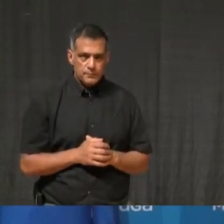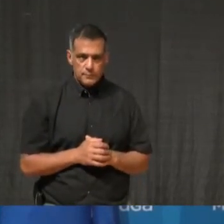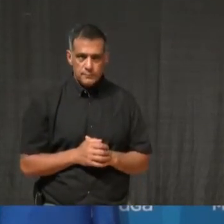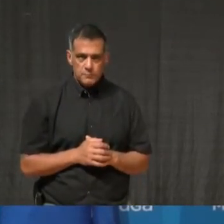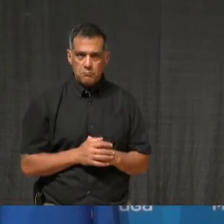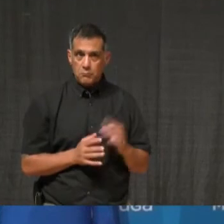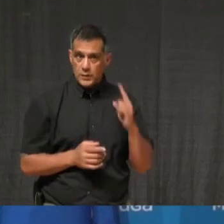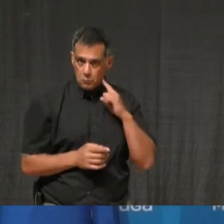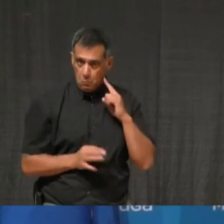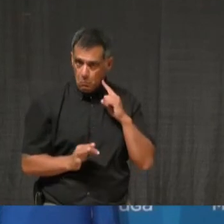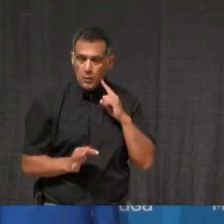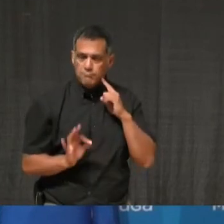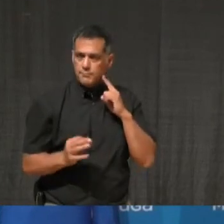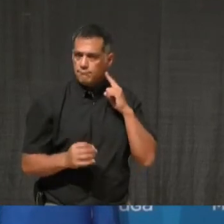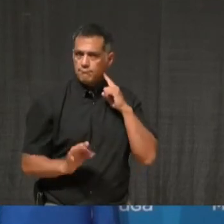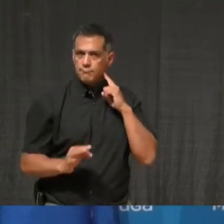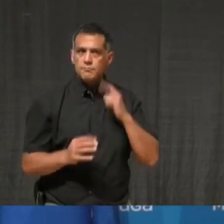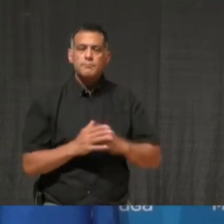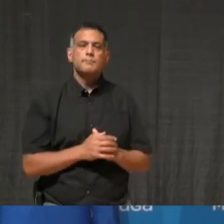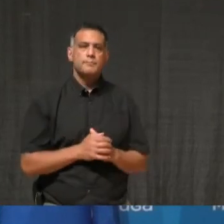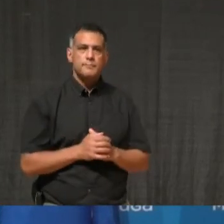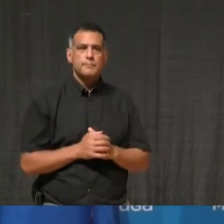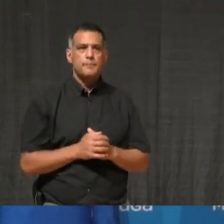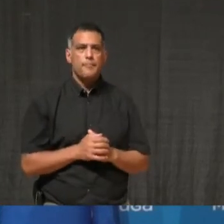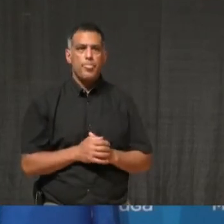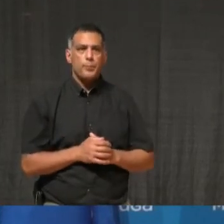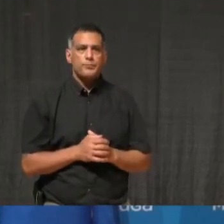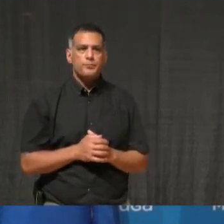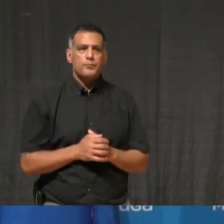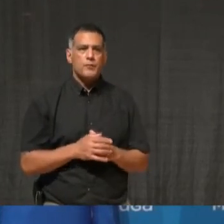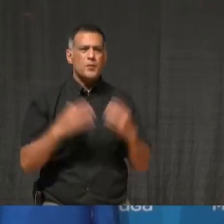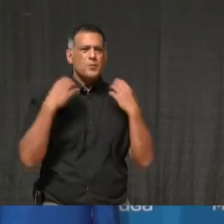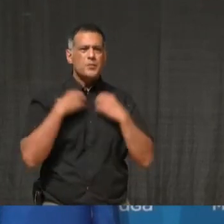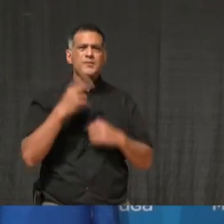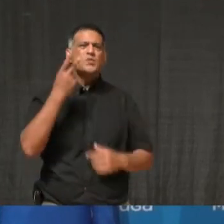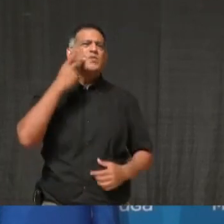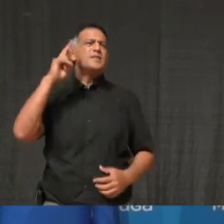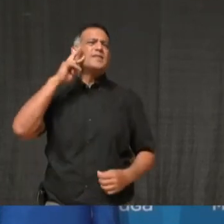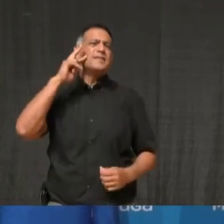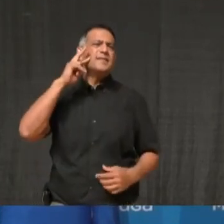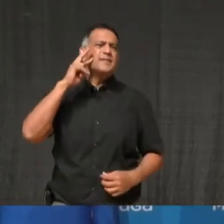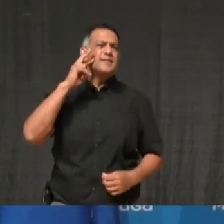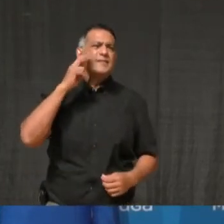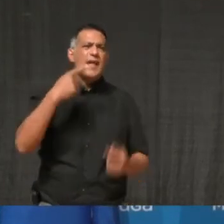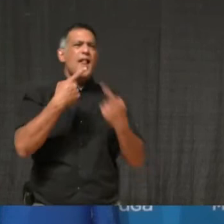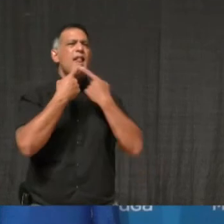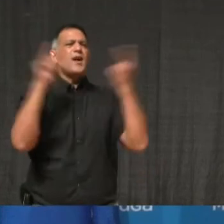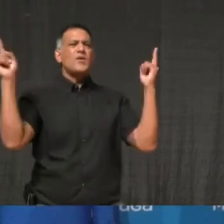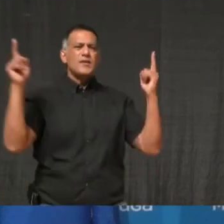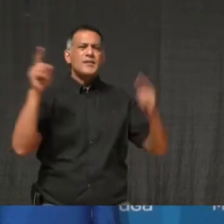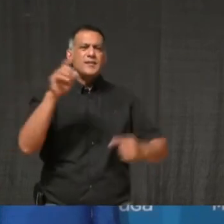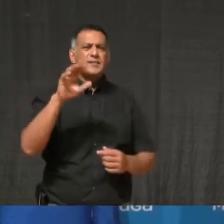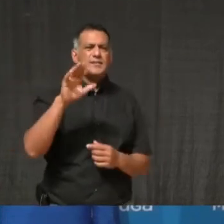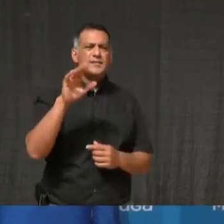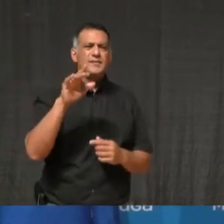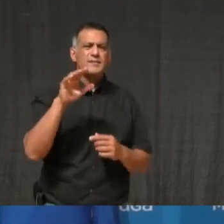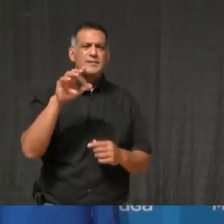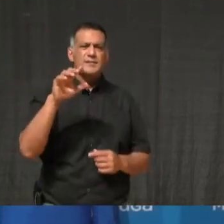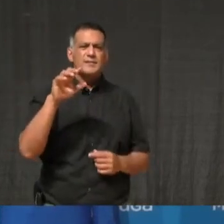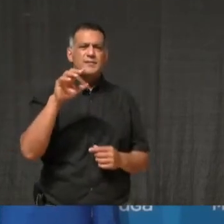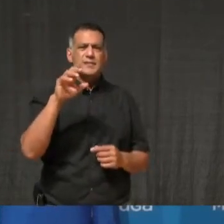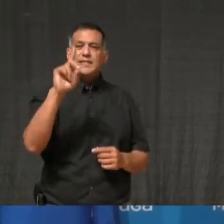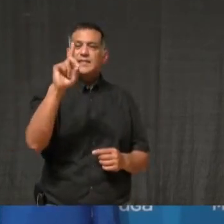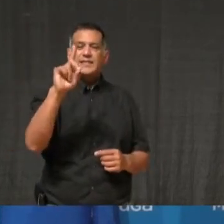Thank you, Khaled. Thank you. Mayor, a couple of days ago you announced the return of TSS, the Digital Service